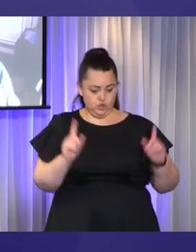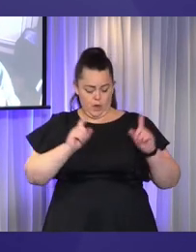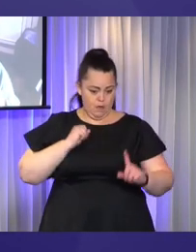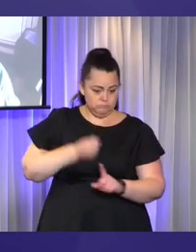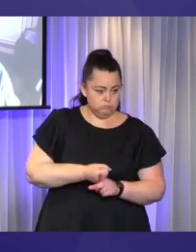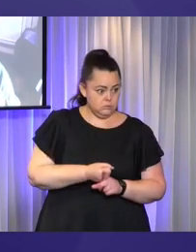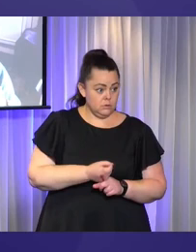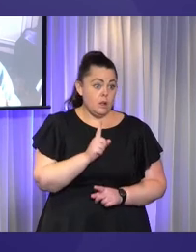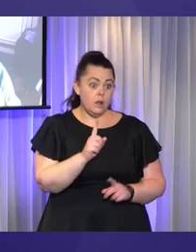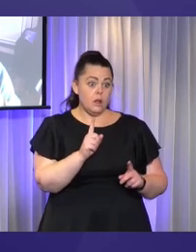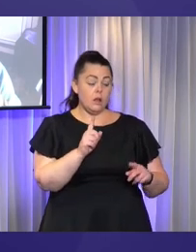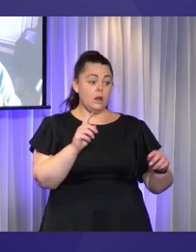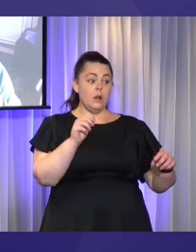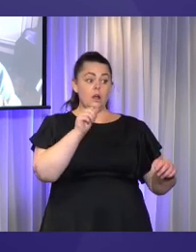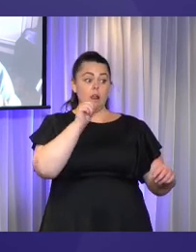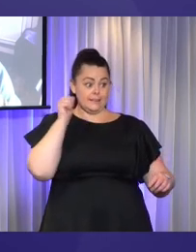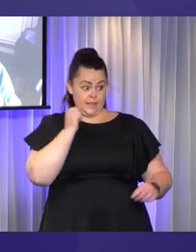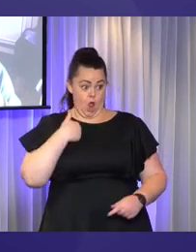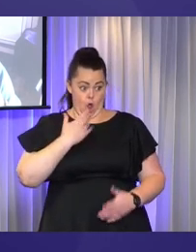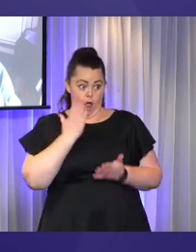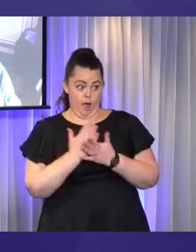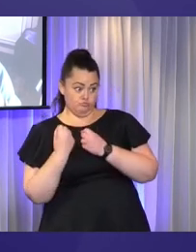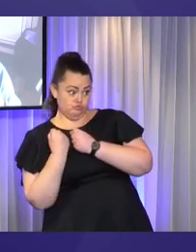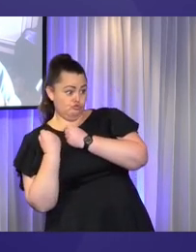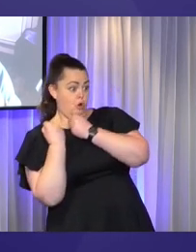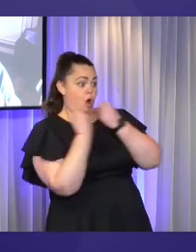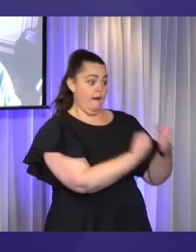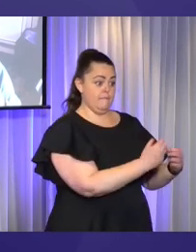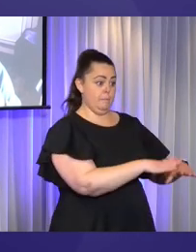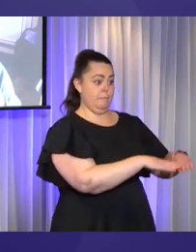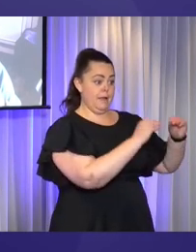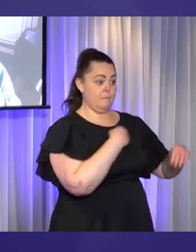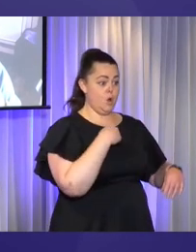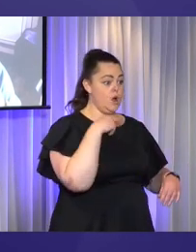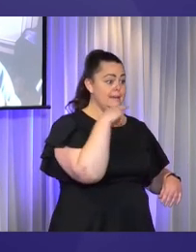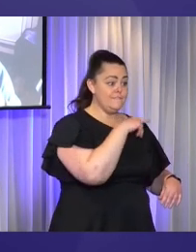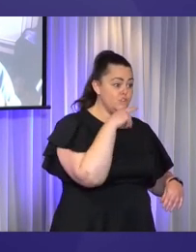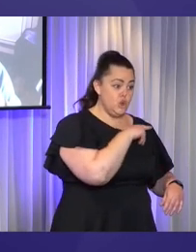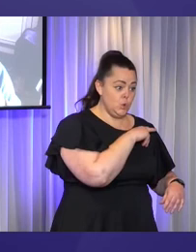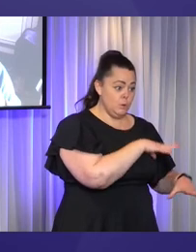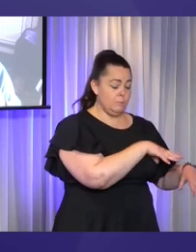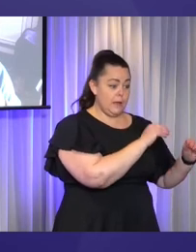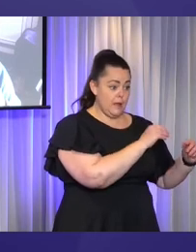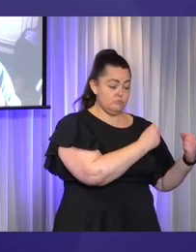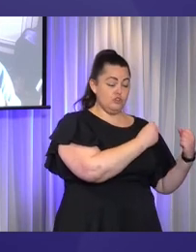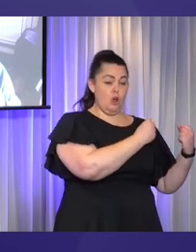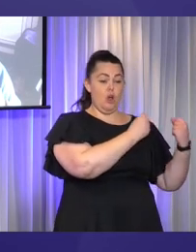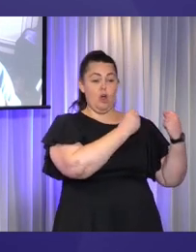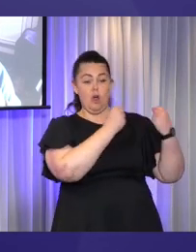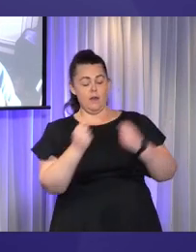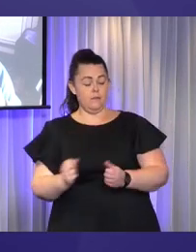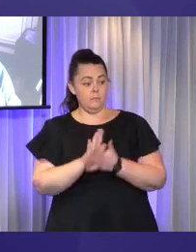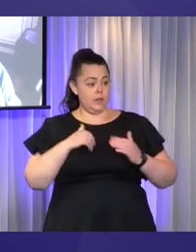struggling to be present in the room. But I think the other issue is I work for a DPO, a national disability organisation,